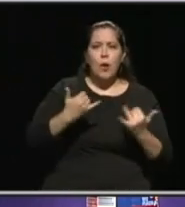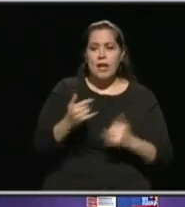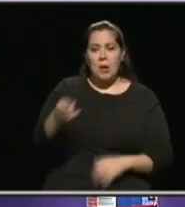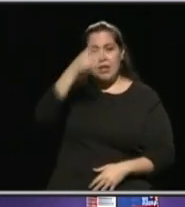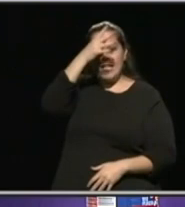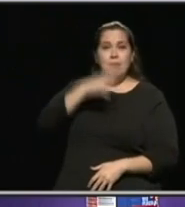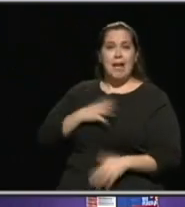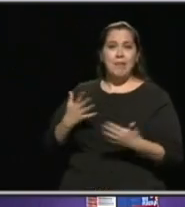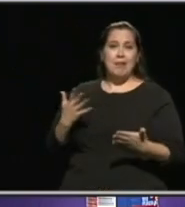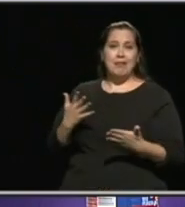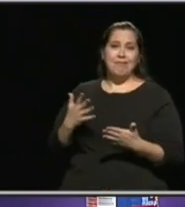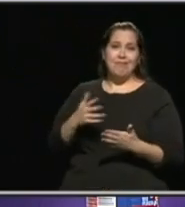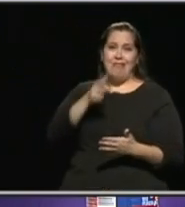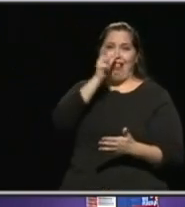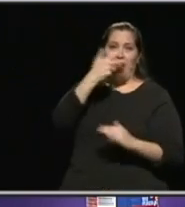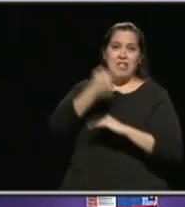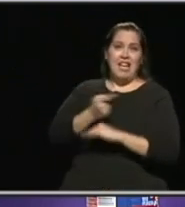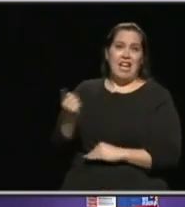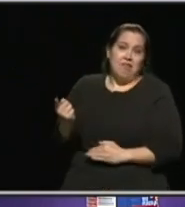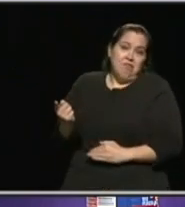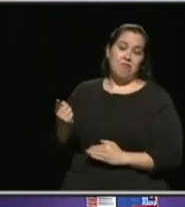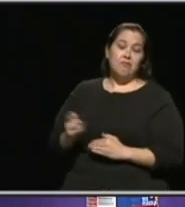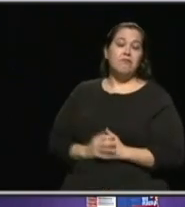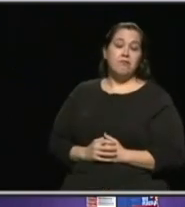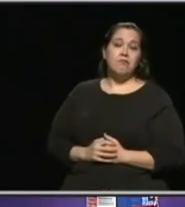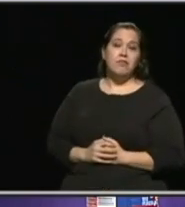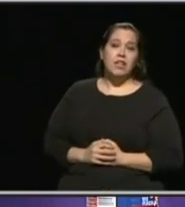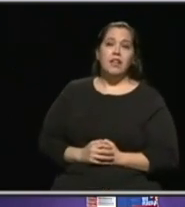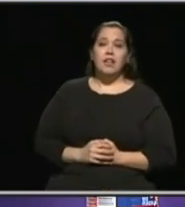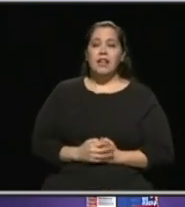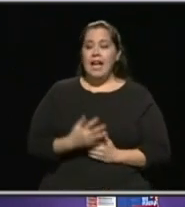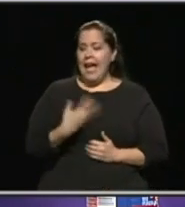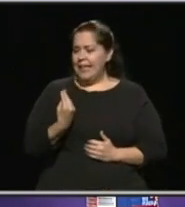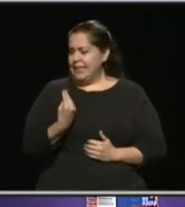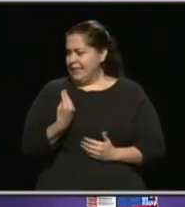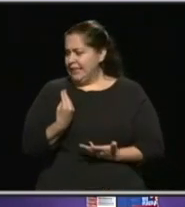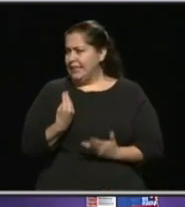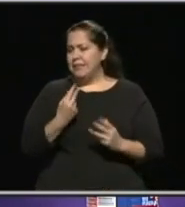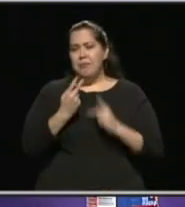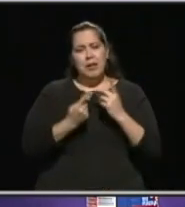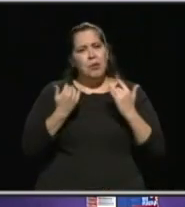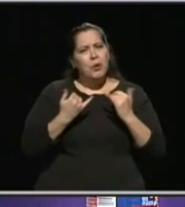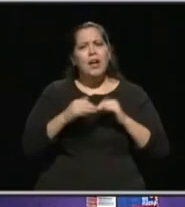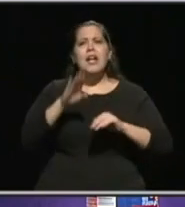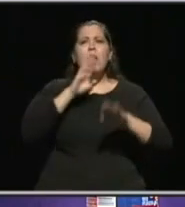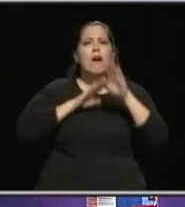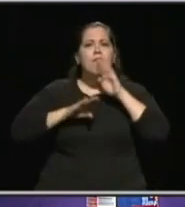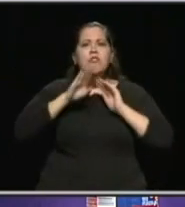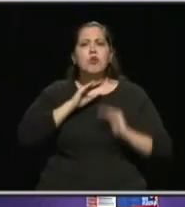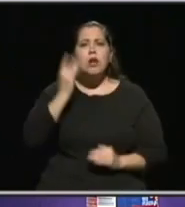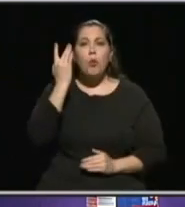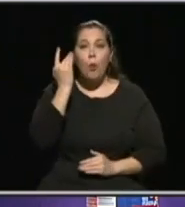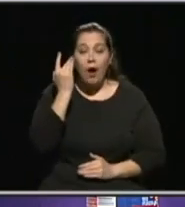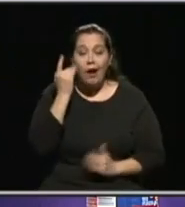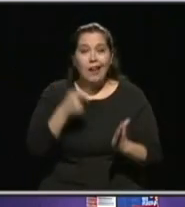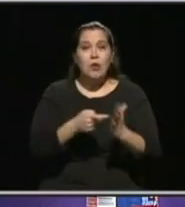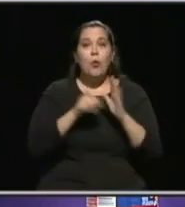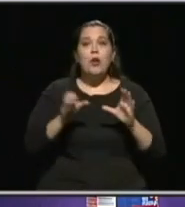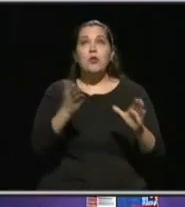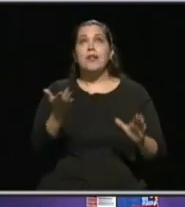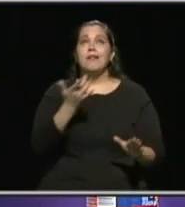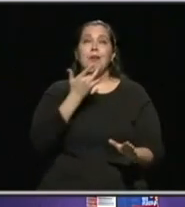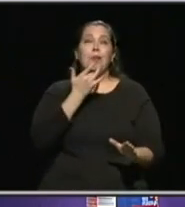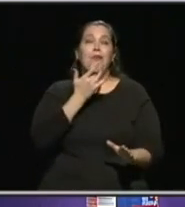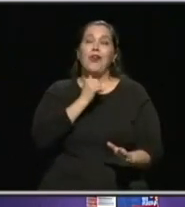guy may have been just having a bad day and people are frustrated because they have to do things they would prefer